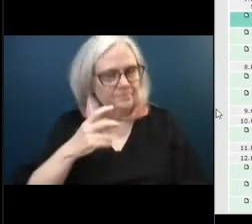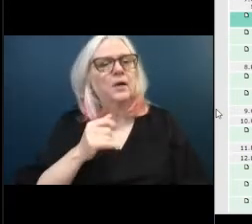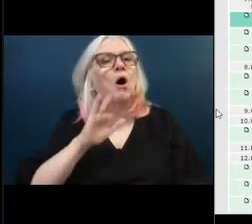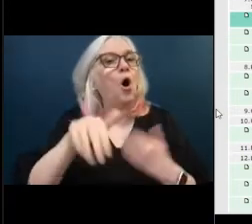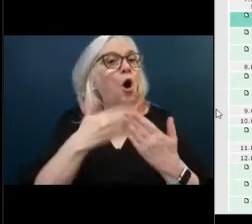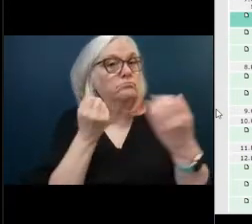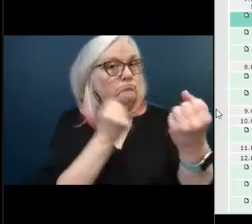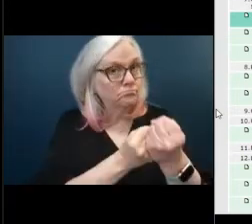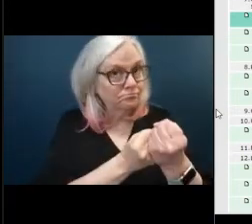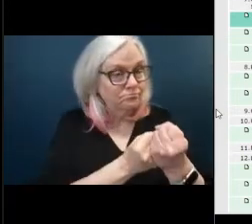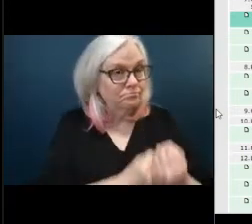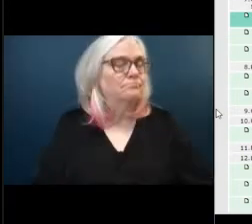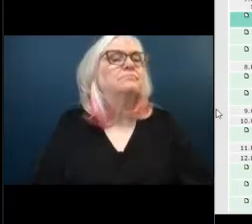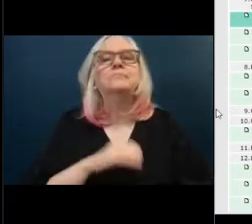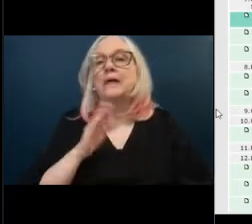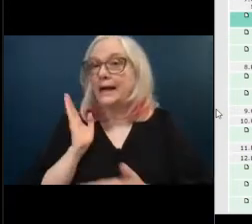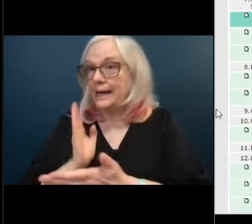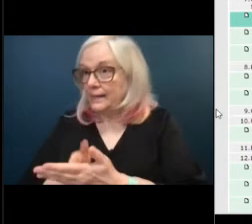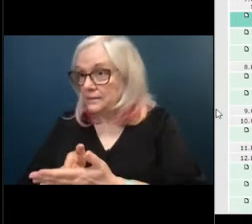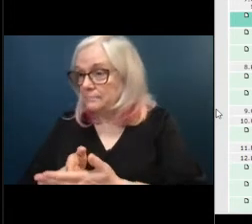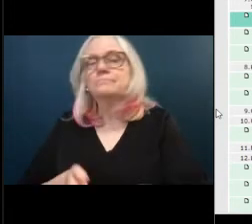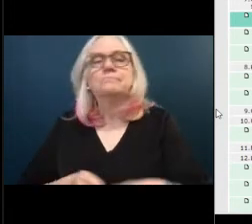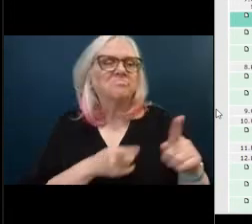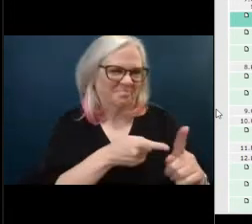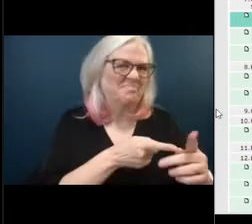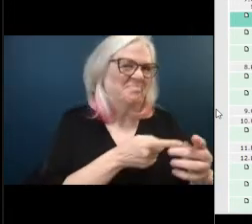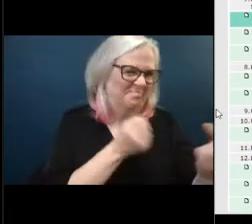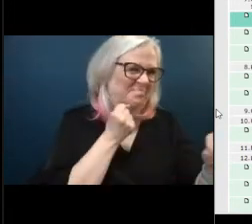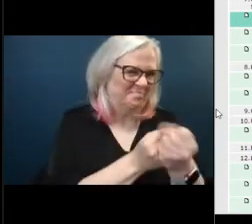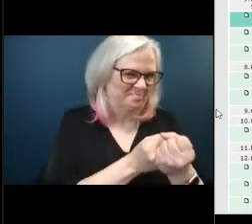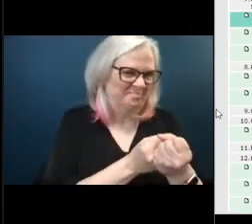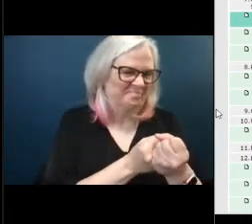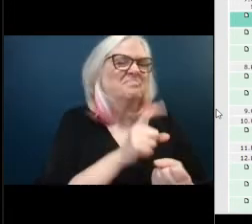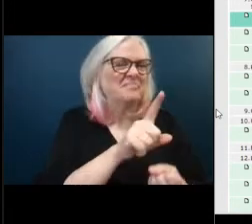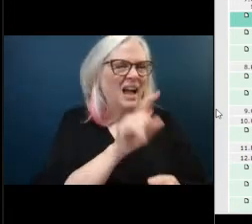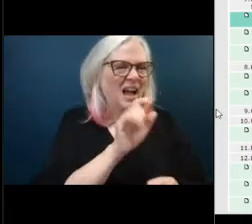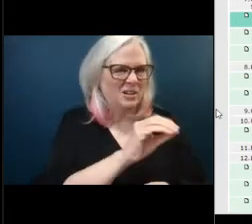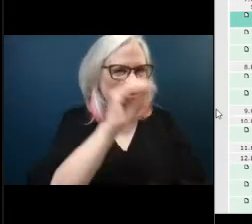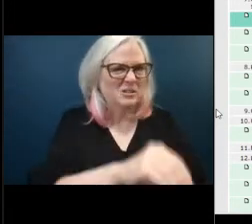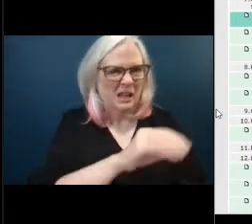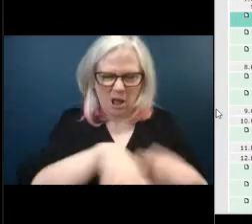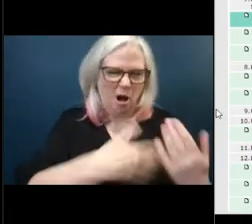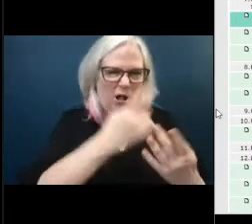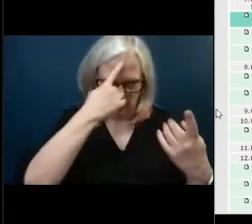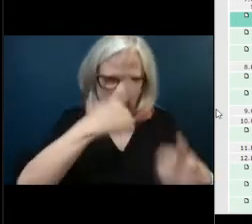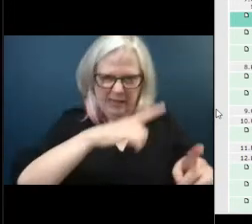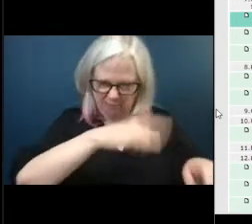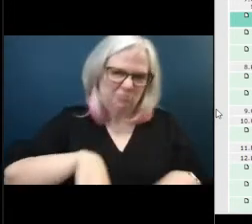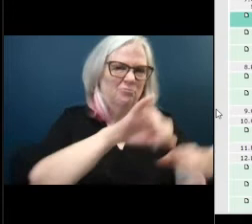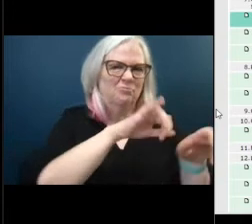aye aye all those opposed say no the ayes have it motion passes unanimously and um